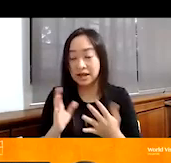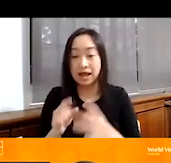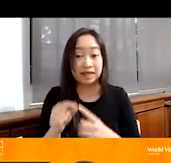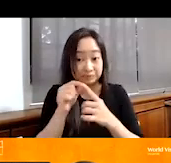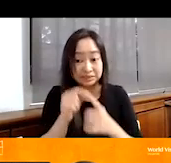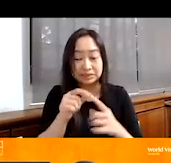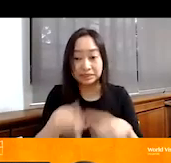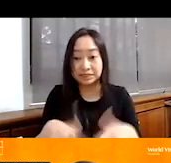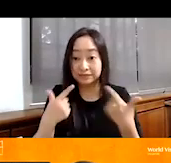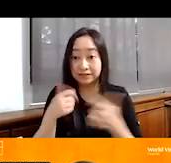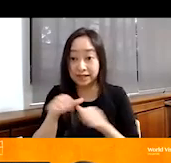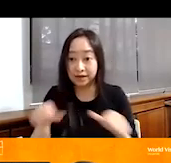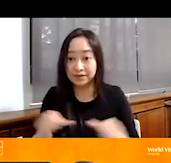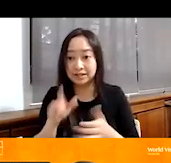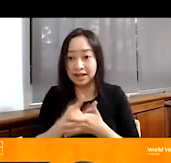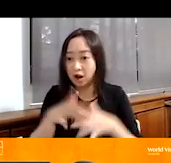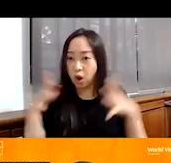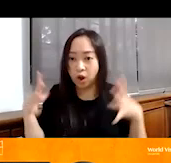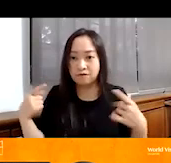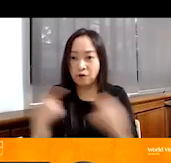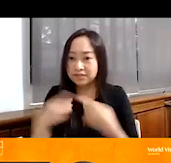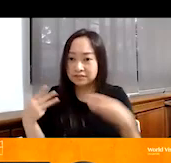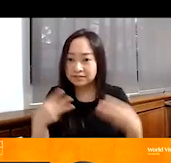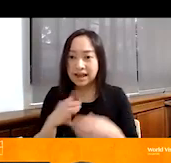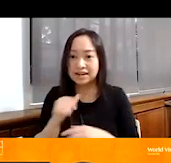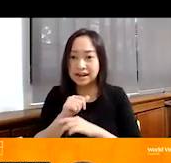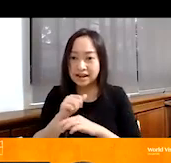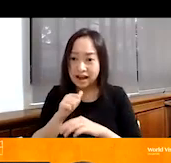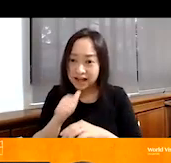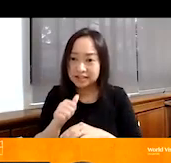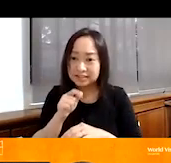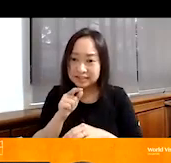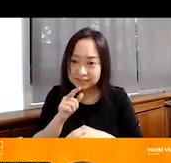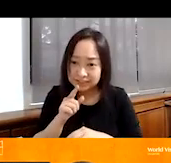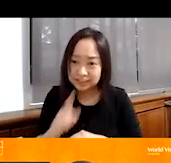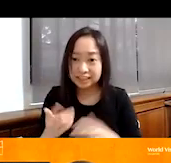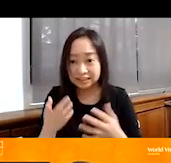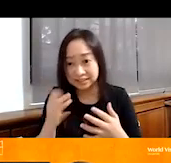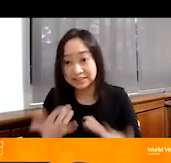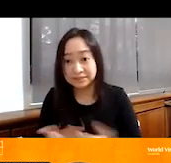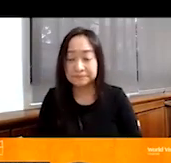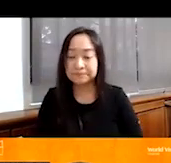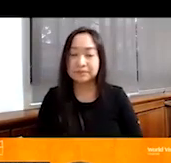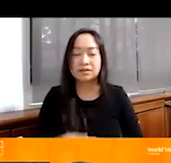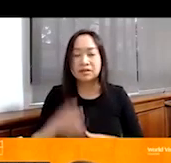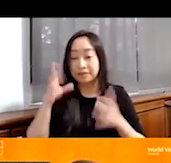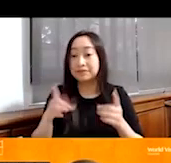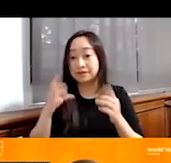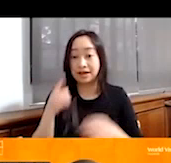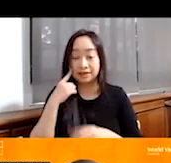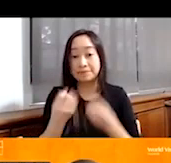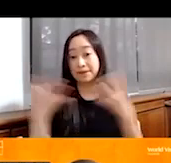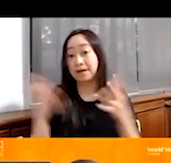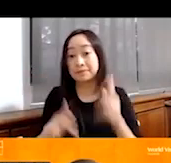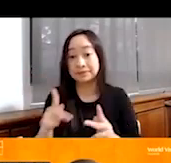living in an area that is fraught with so much conflict and uncertainty? Yeah, yeah, definitely. Yes, I think a lot of people's minds go